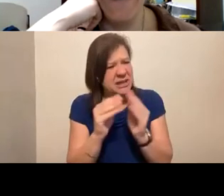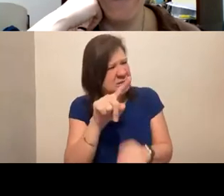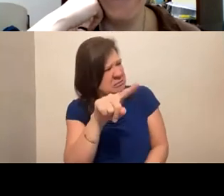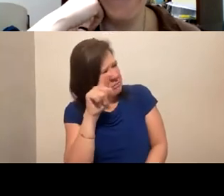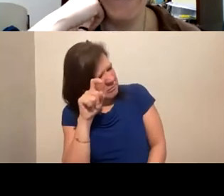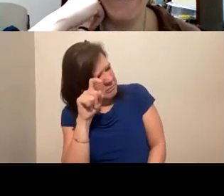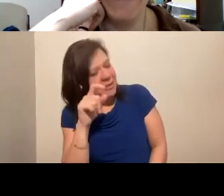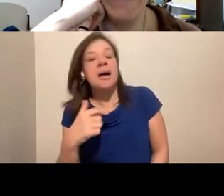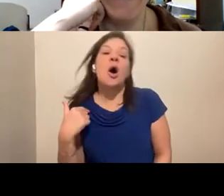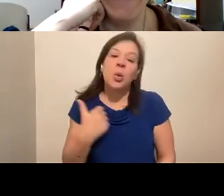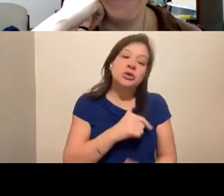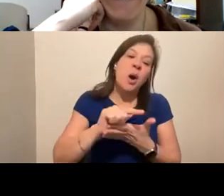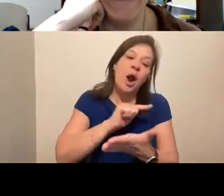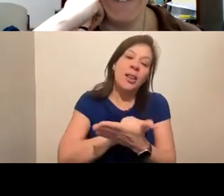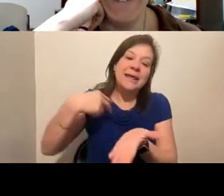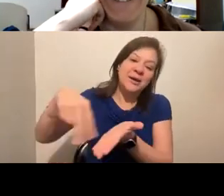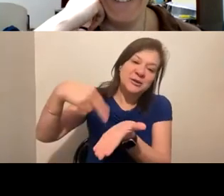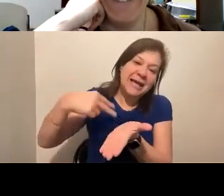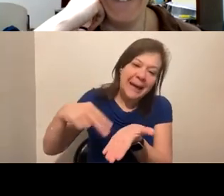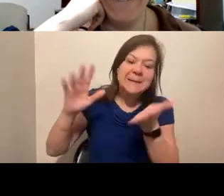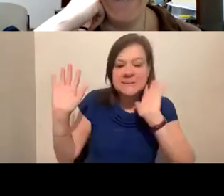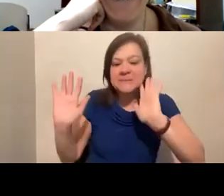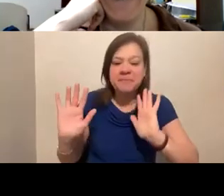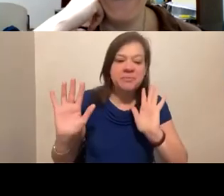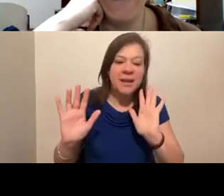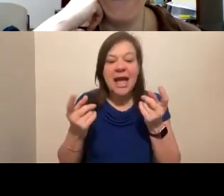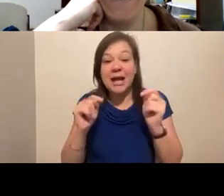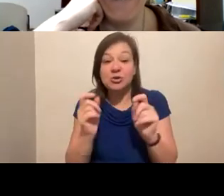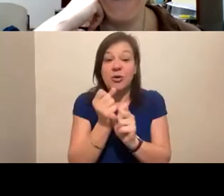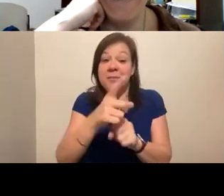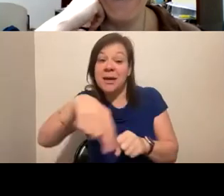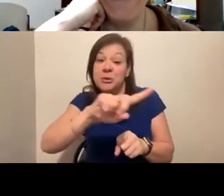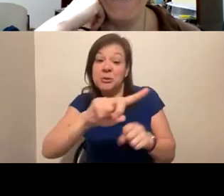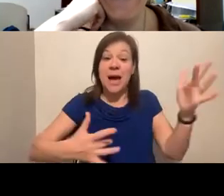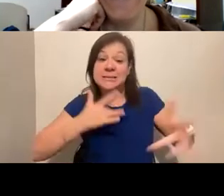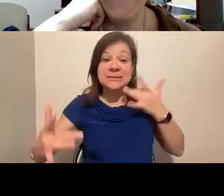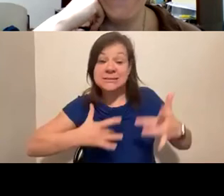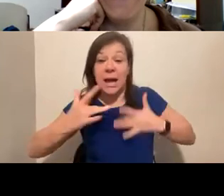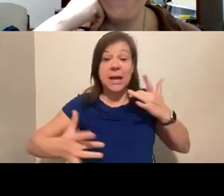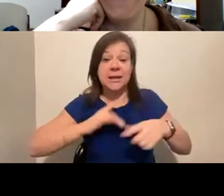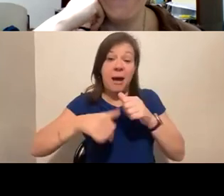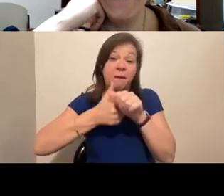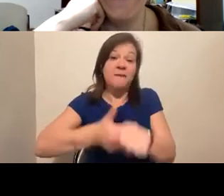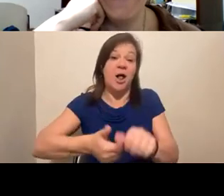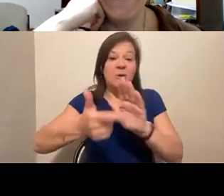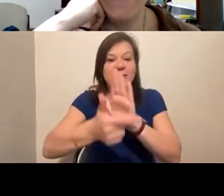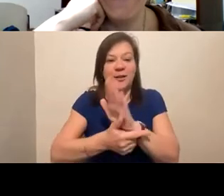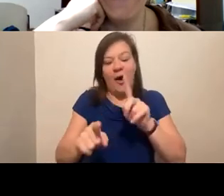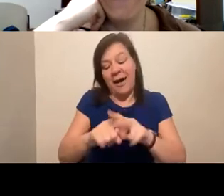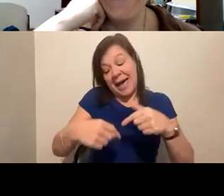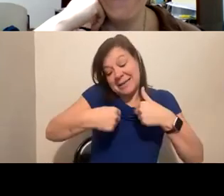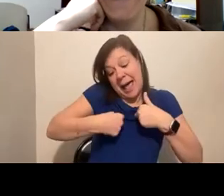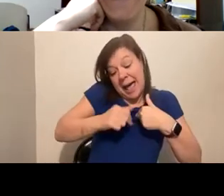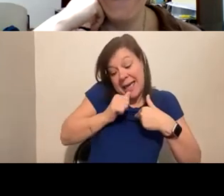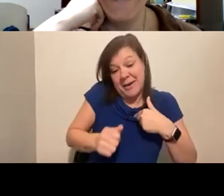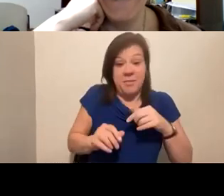little legal dance and try to make you all as excited about the law as I am and